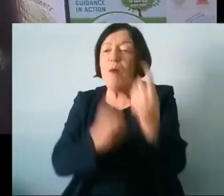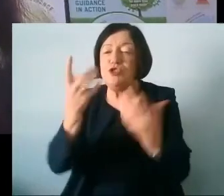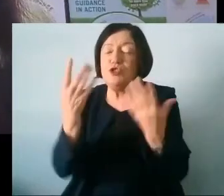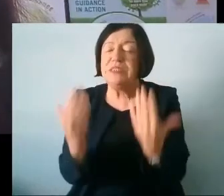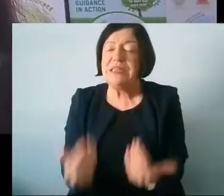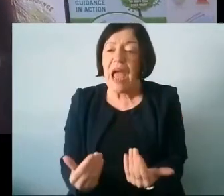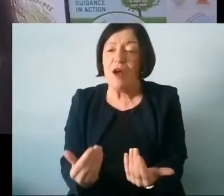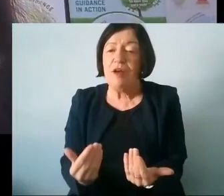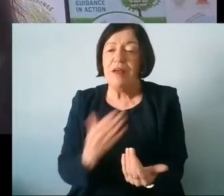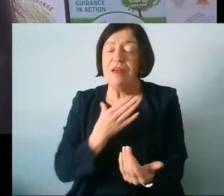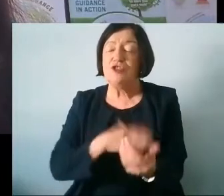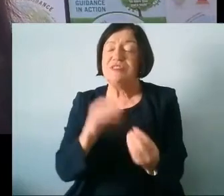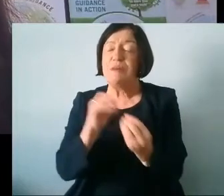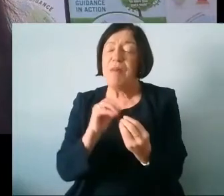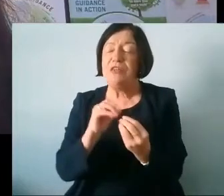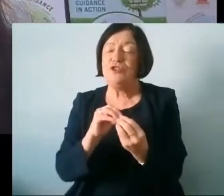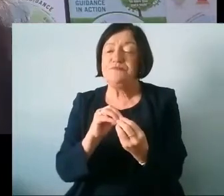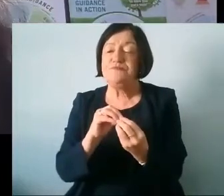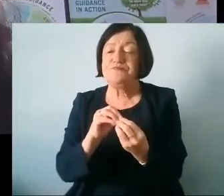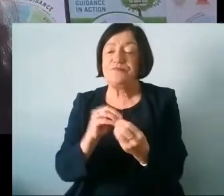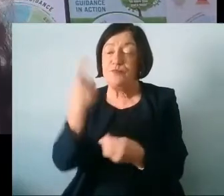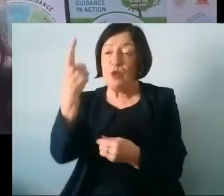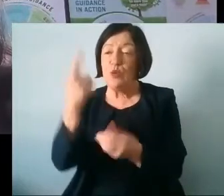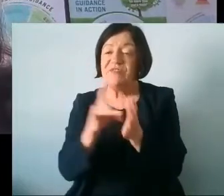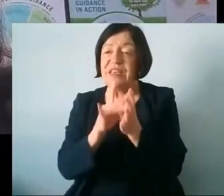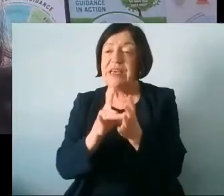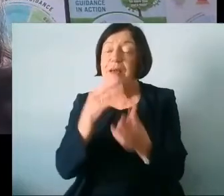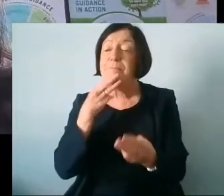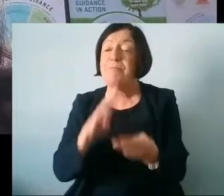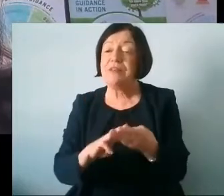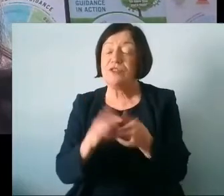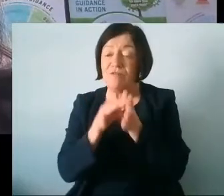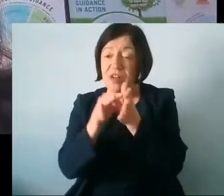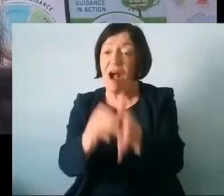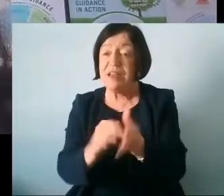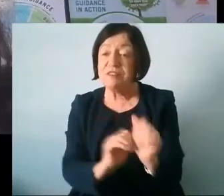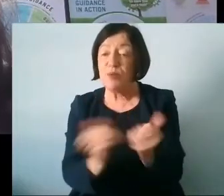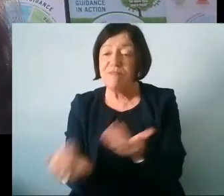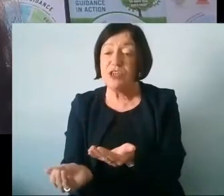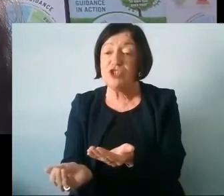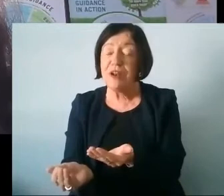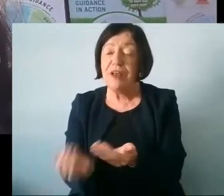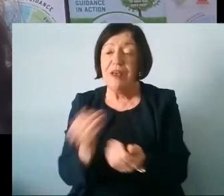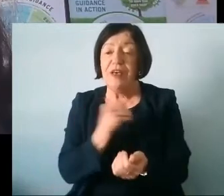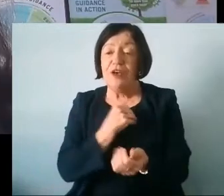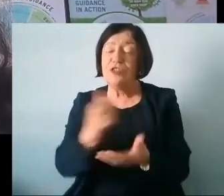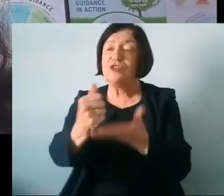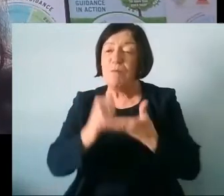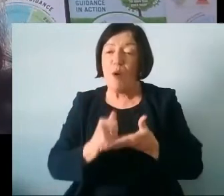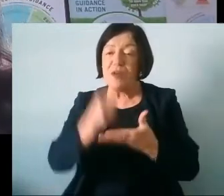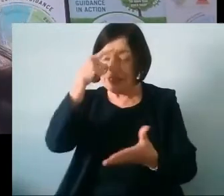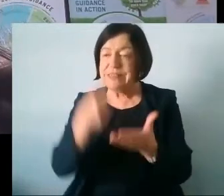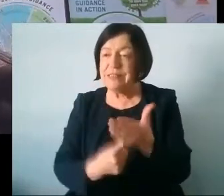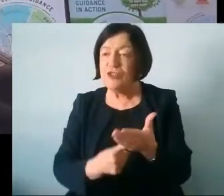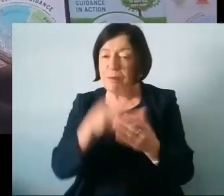just to say as well that one of the key messages of guidance provision is to support decision making